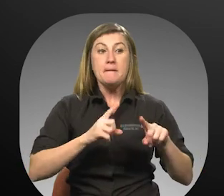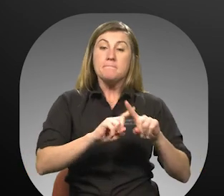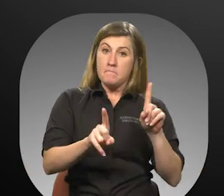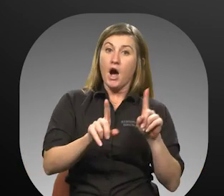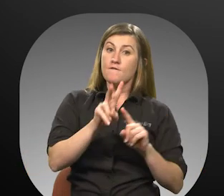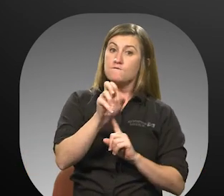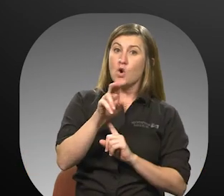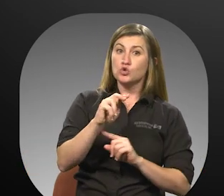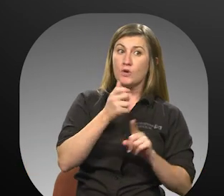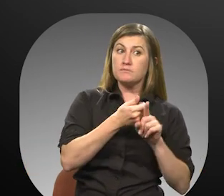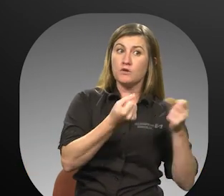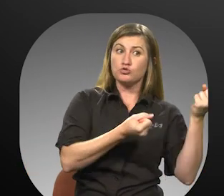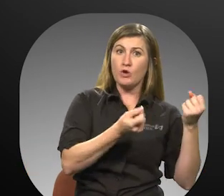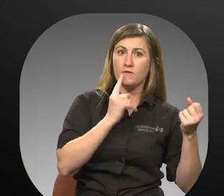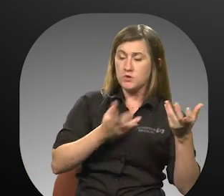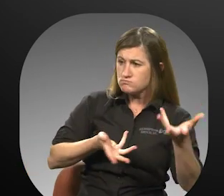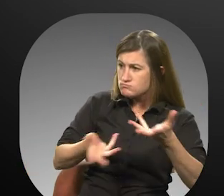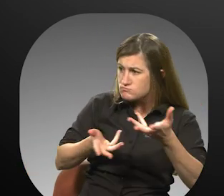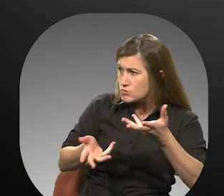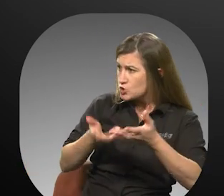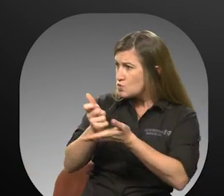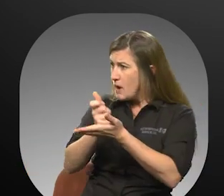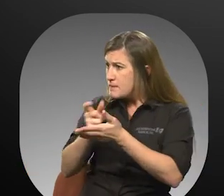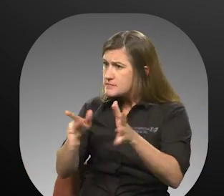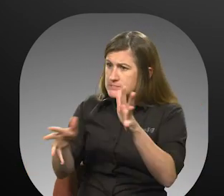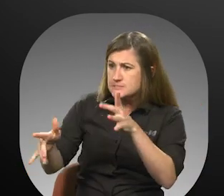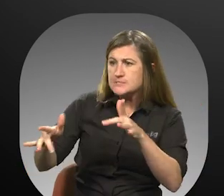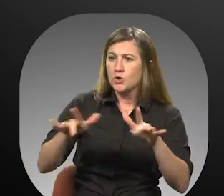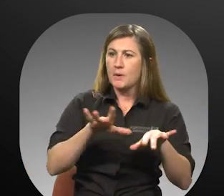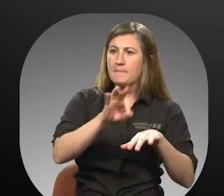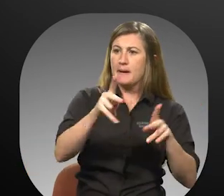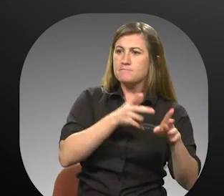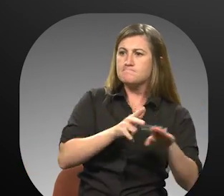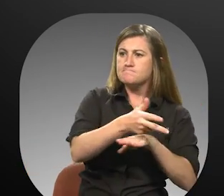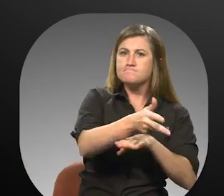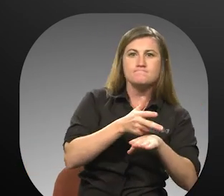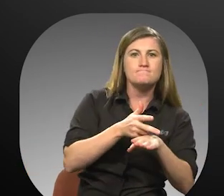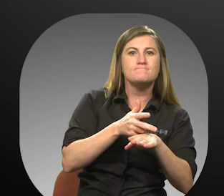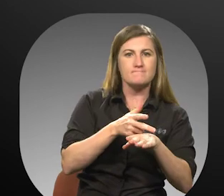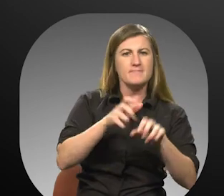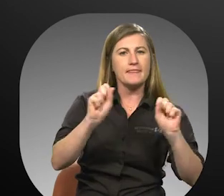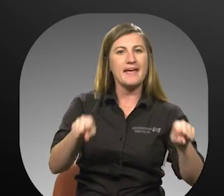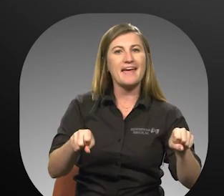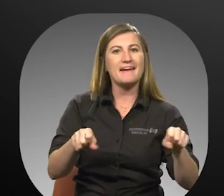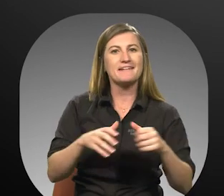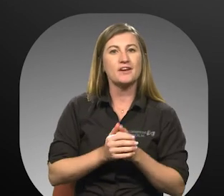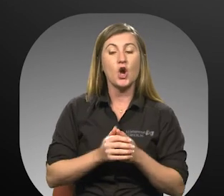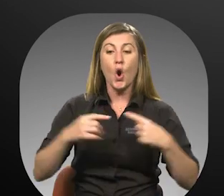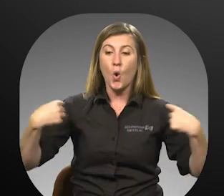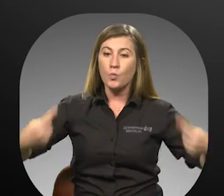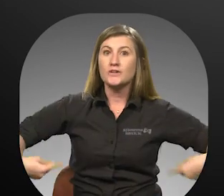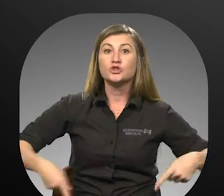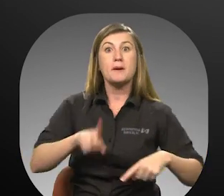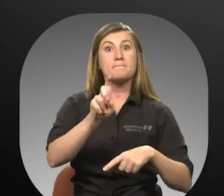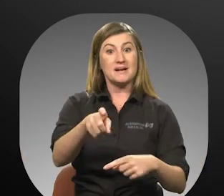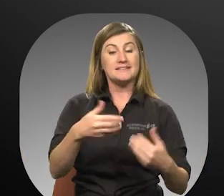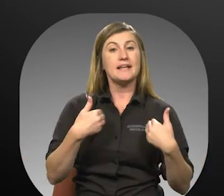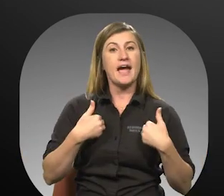effort to accommodate passenger pickup locations within the vehicle's capacity. Wheelchairs must be equipped with footrest.